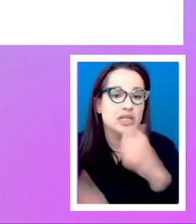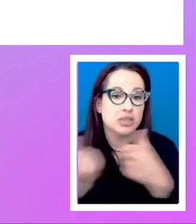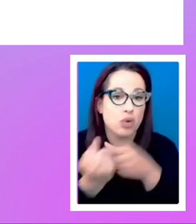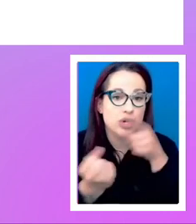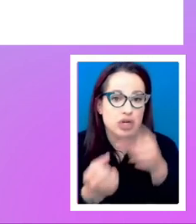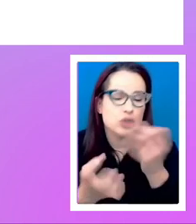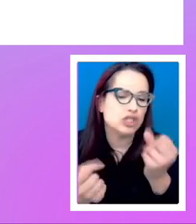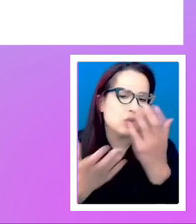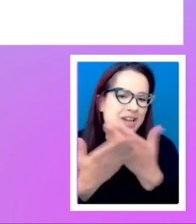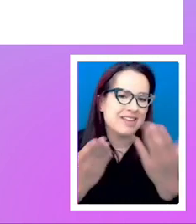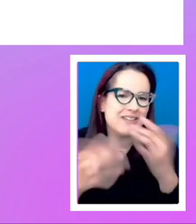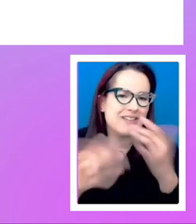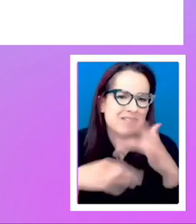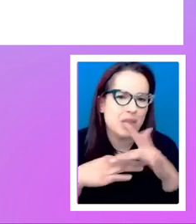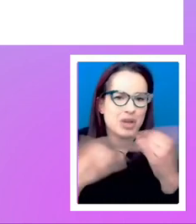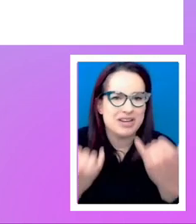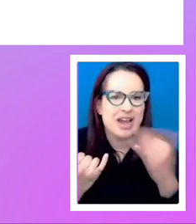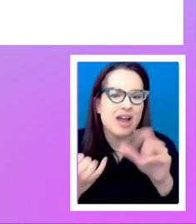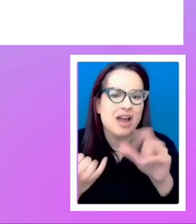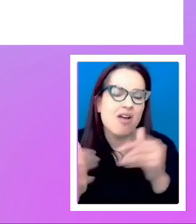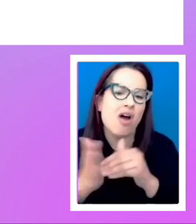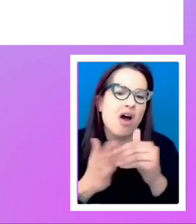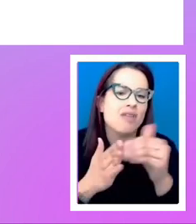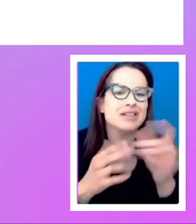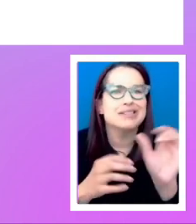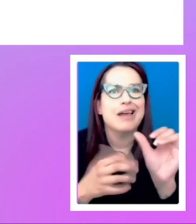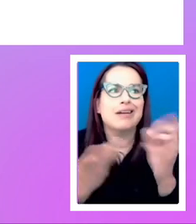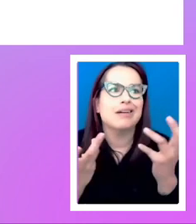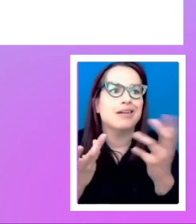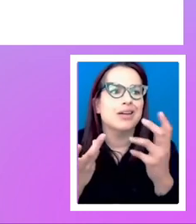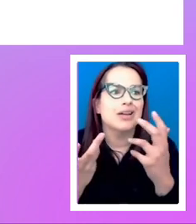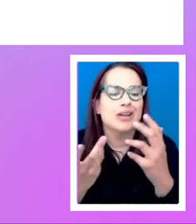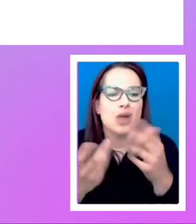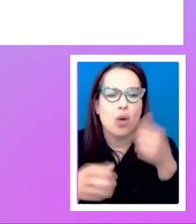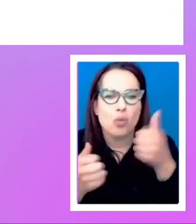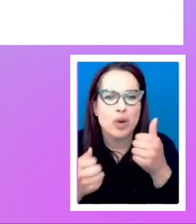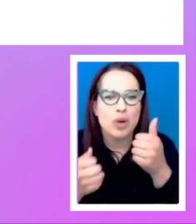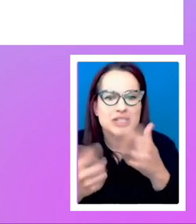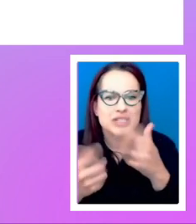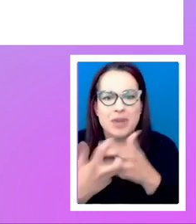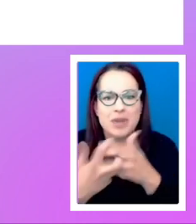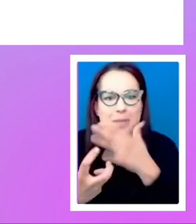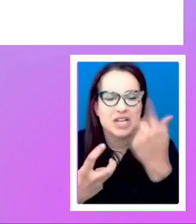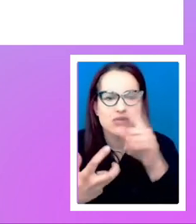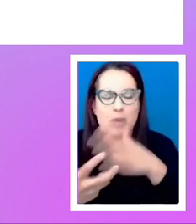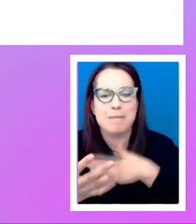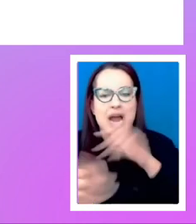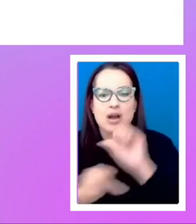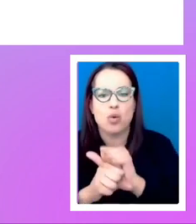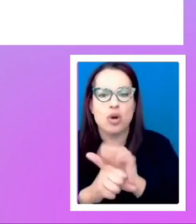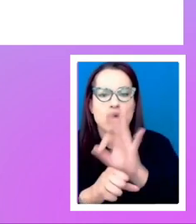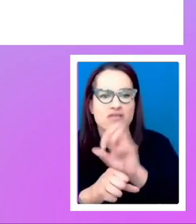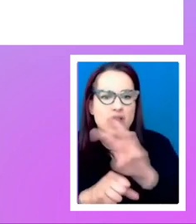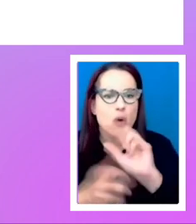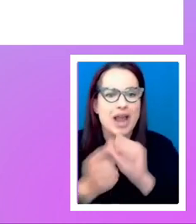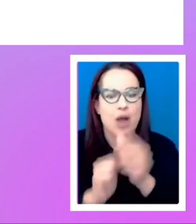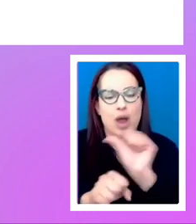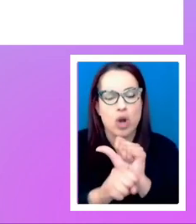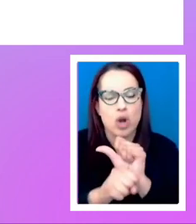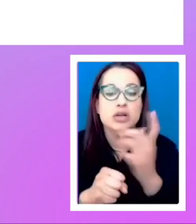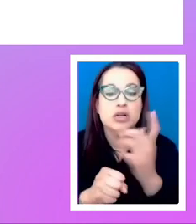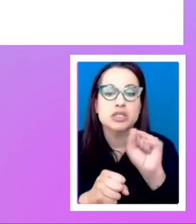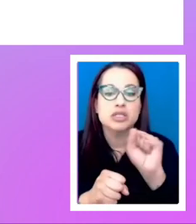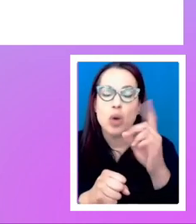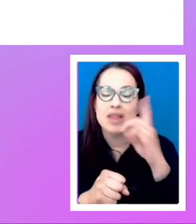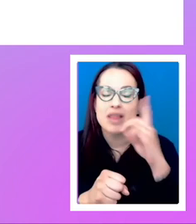things now that a lot of the time it's, it's kind of like, but which work work best for my workflow and the way that the way that I work. Um, so I think that's